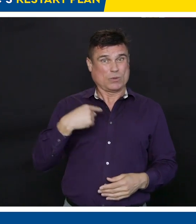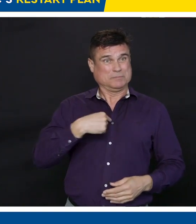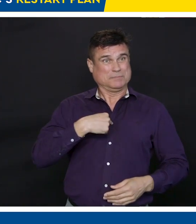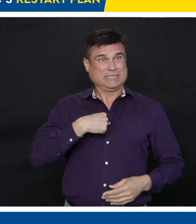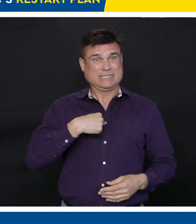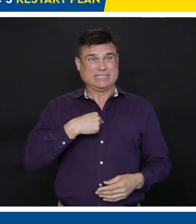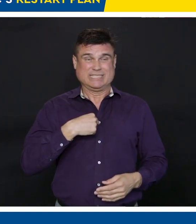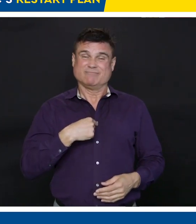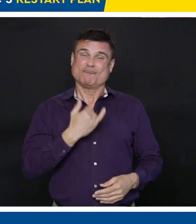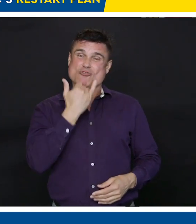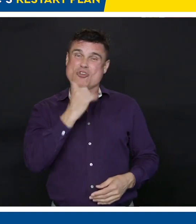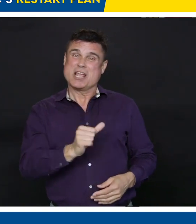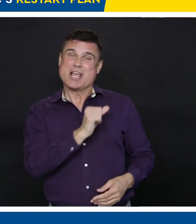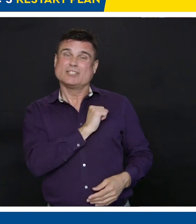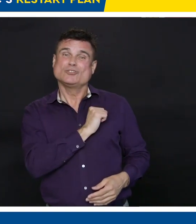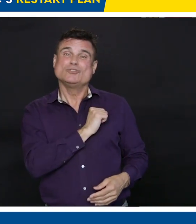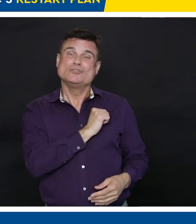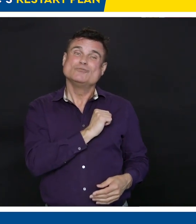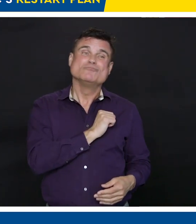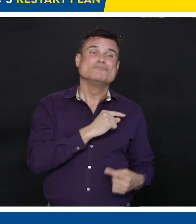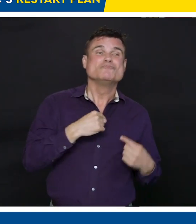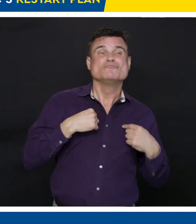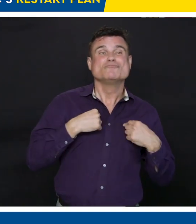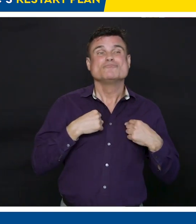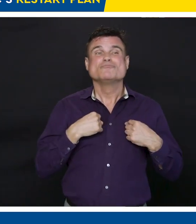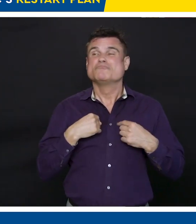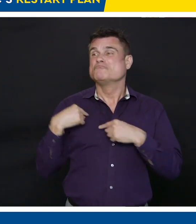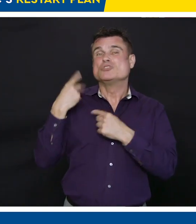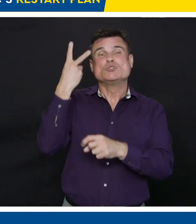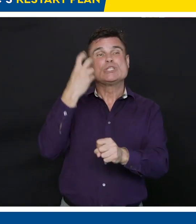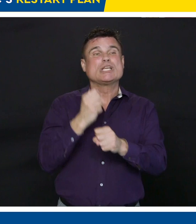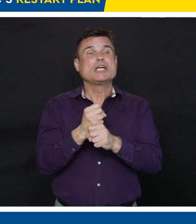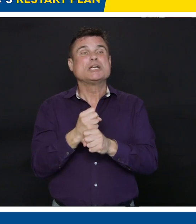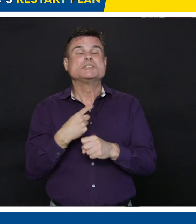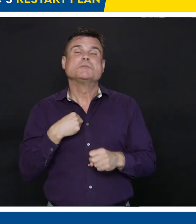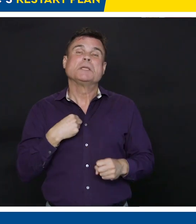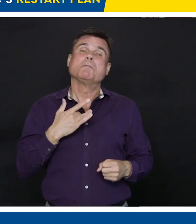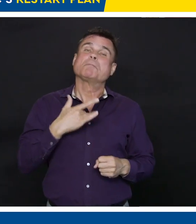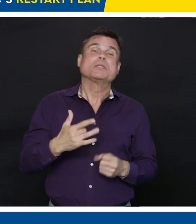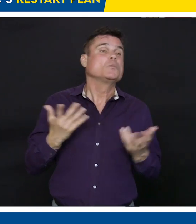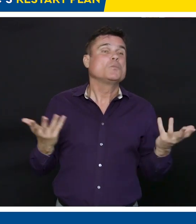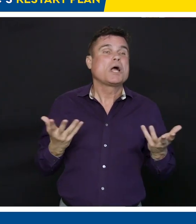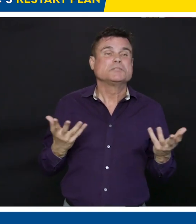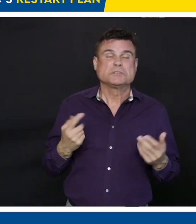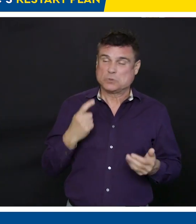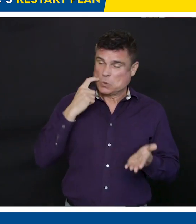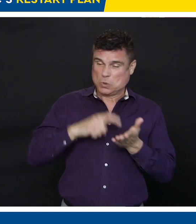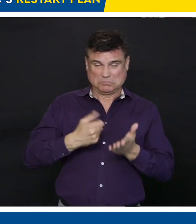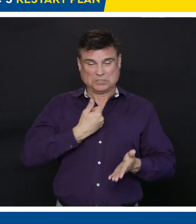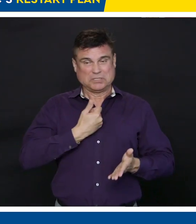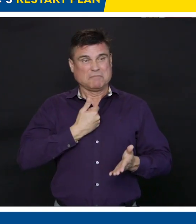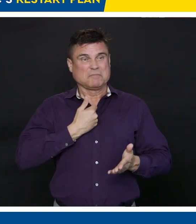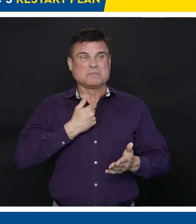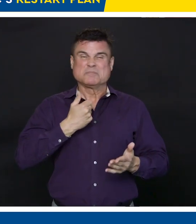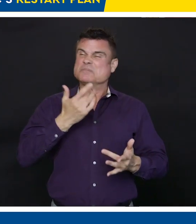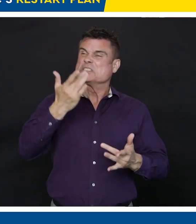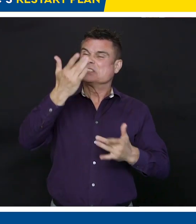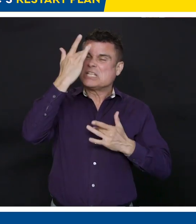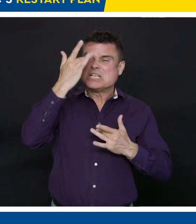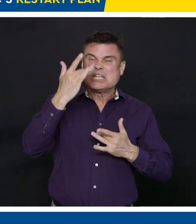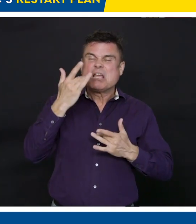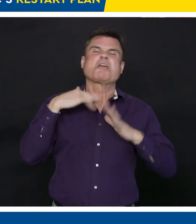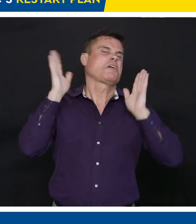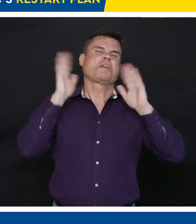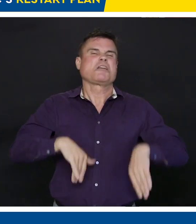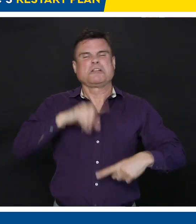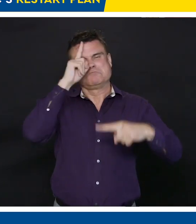home over the past couple of years. And people are not heroes when they do that. They're villains. So although when you're a villain,